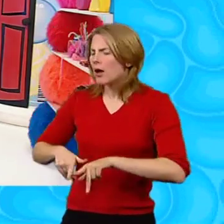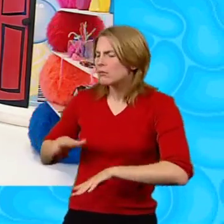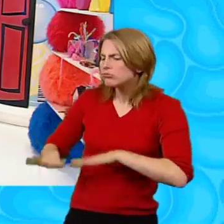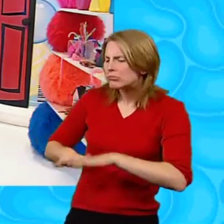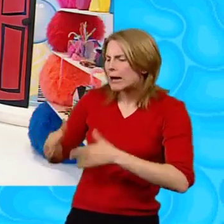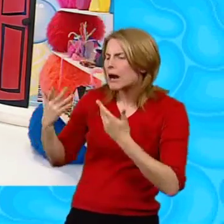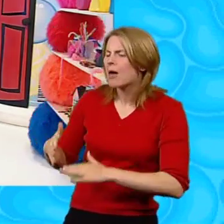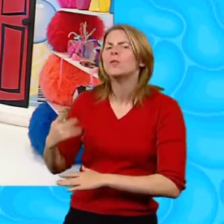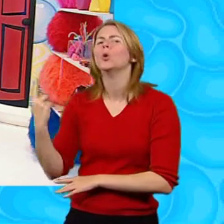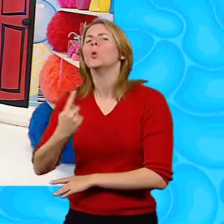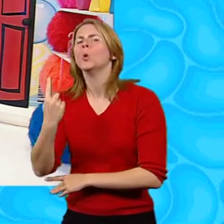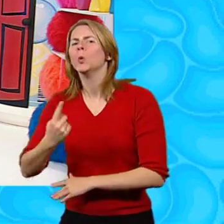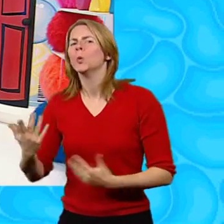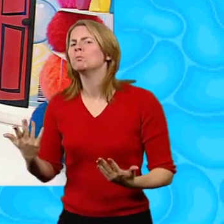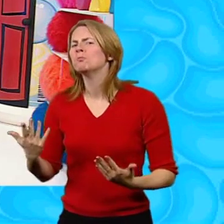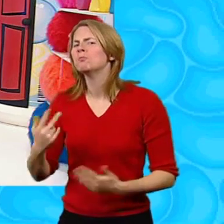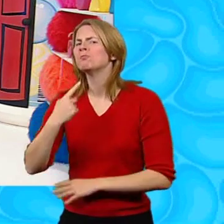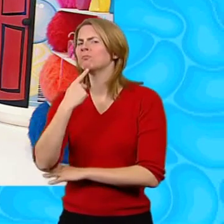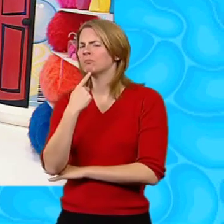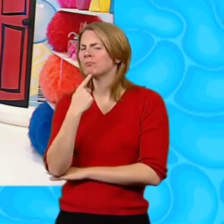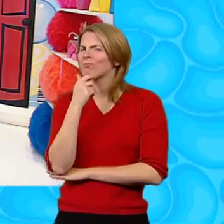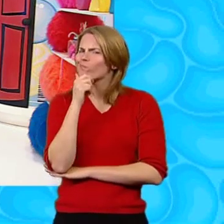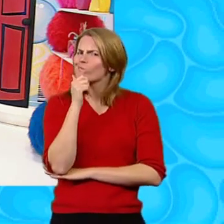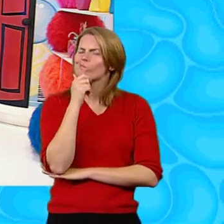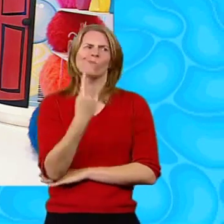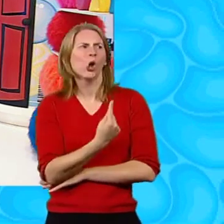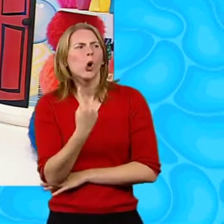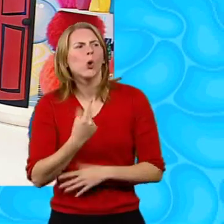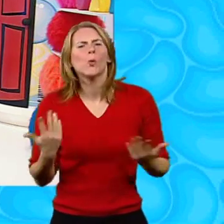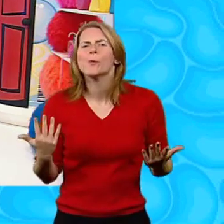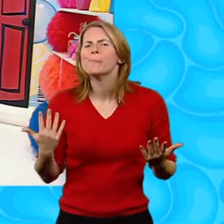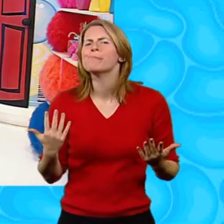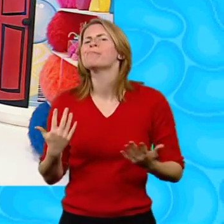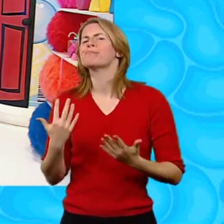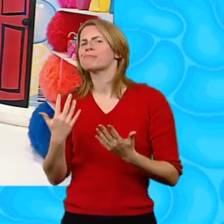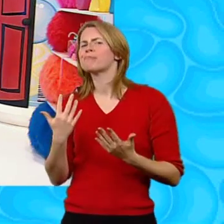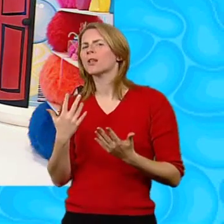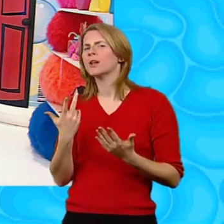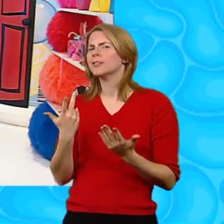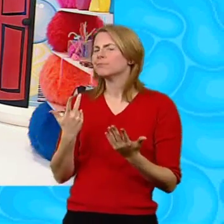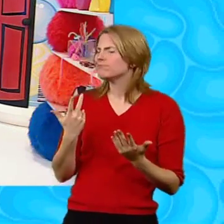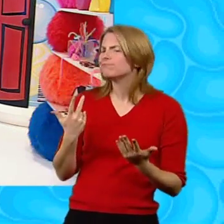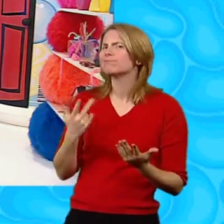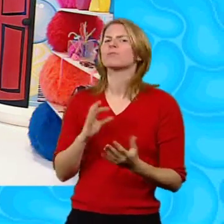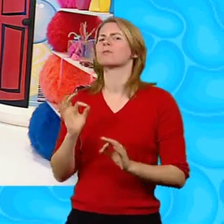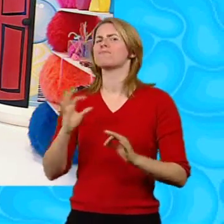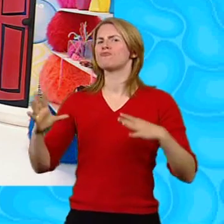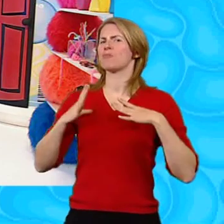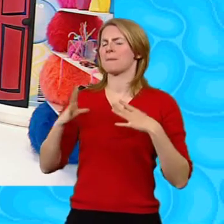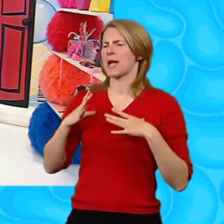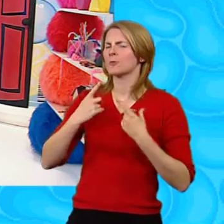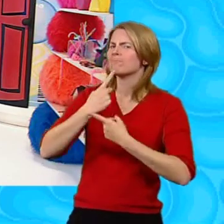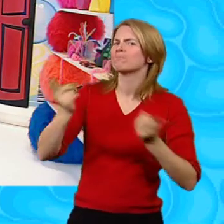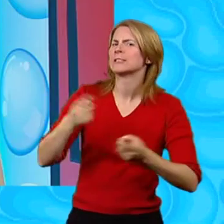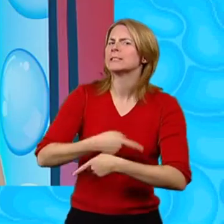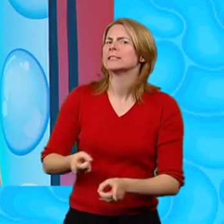Who's left their muddy footprints behind, eh? Who was it, eh? No one prepared to admit it, eh? Well don't worry, I'll look into that